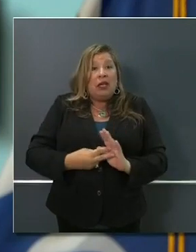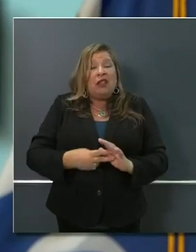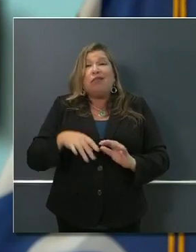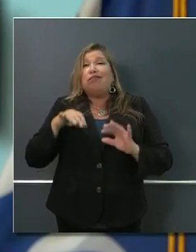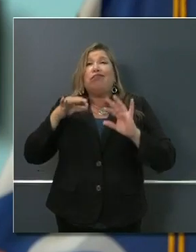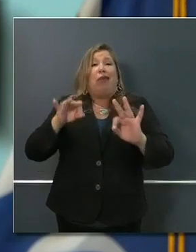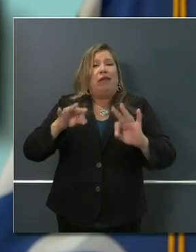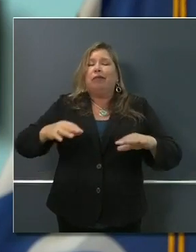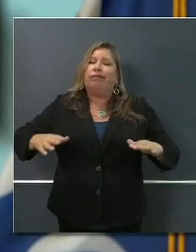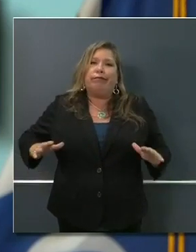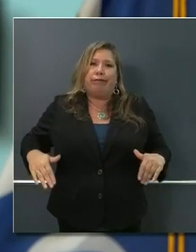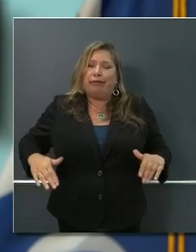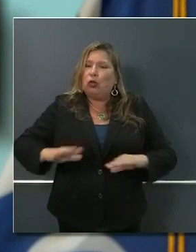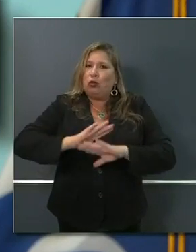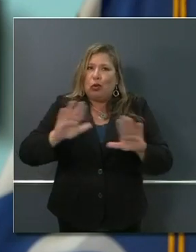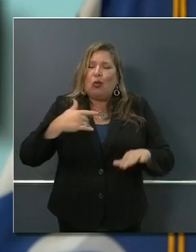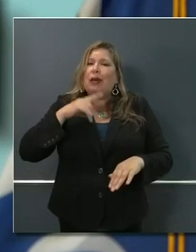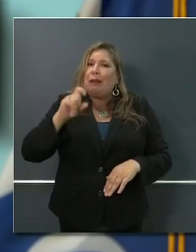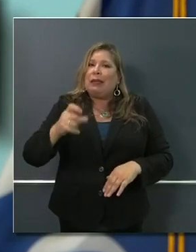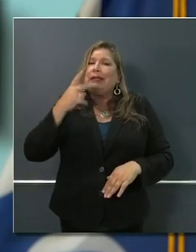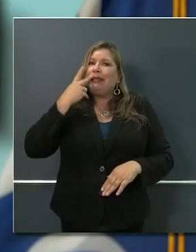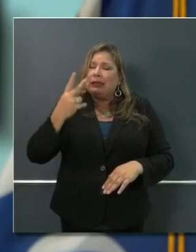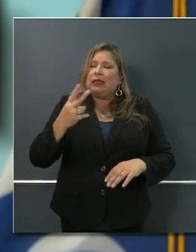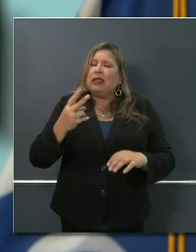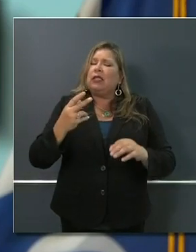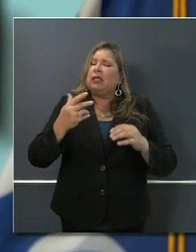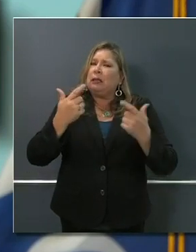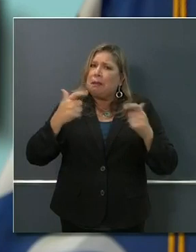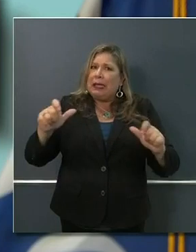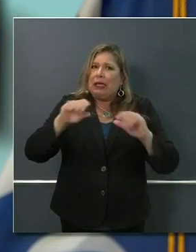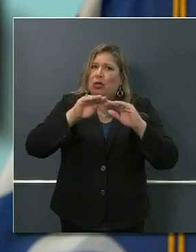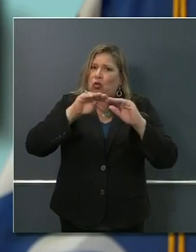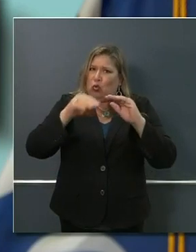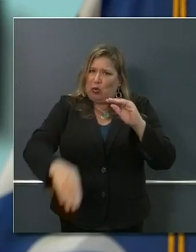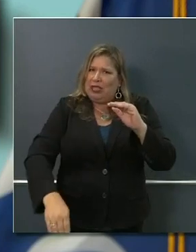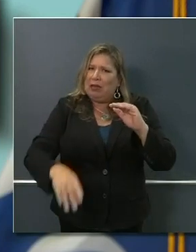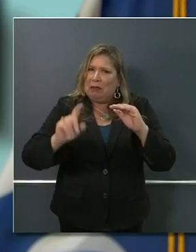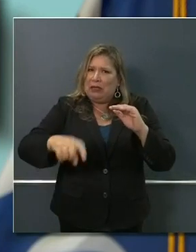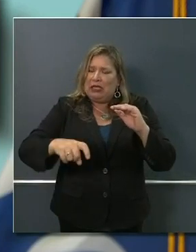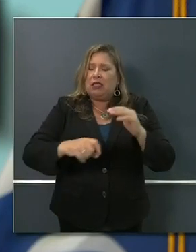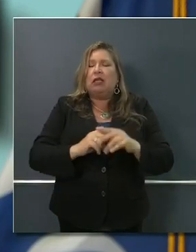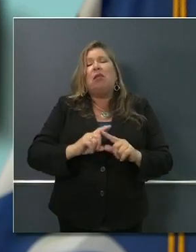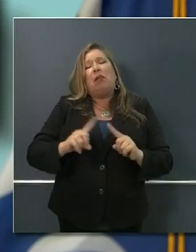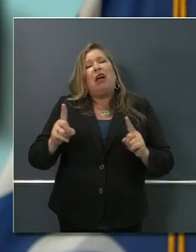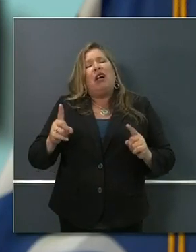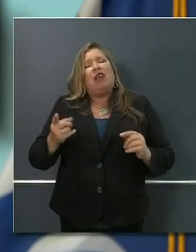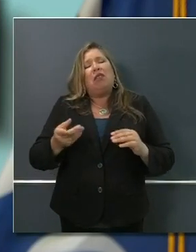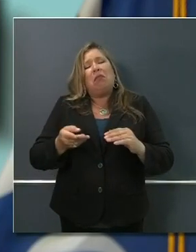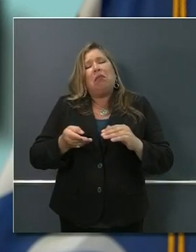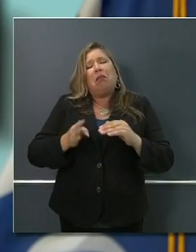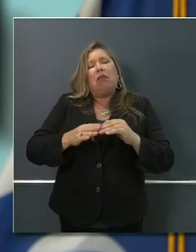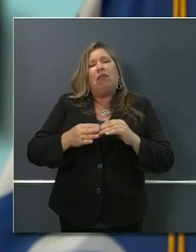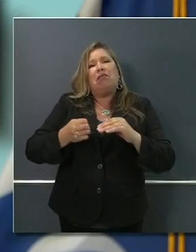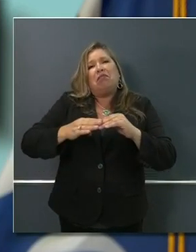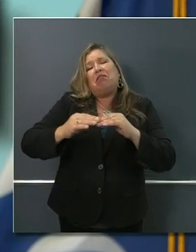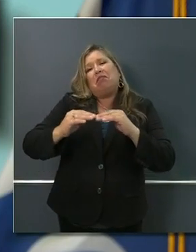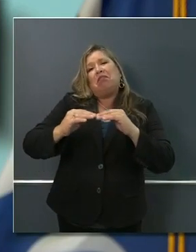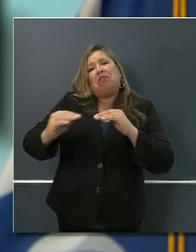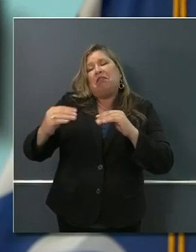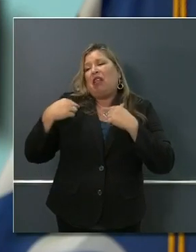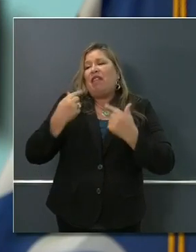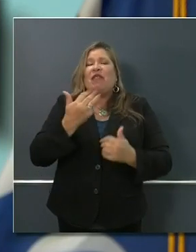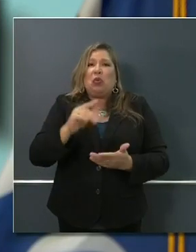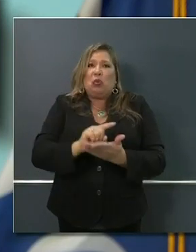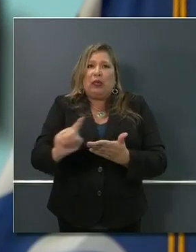and that is sustained decrease. But certainly still within the frame that it's been over the course of the last few weeks.